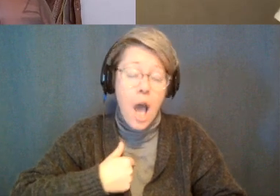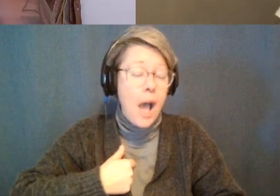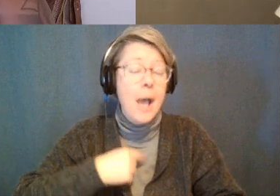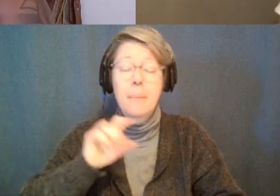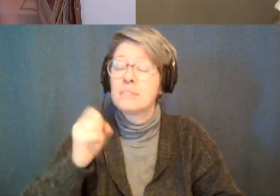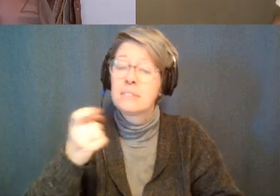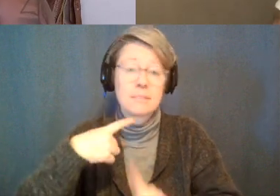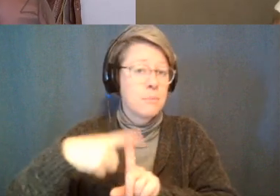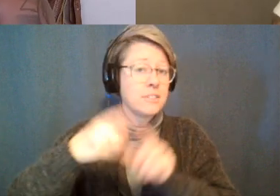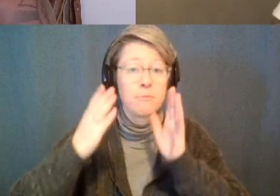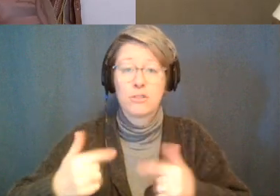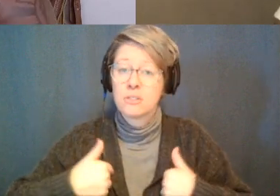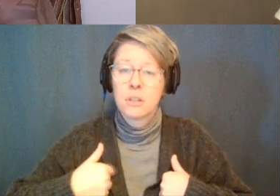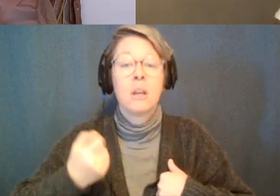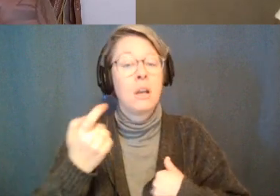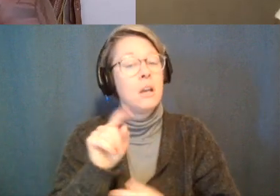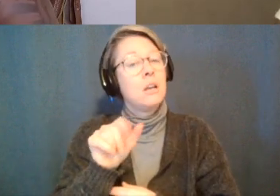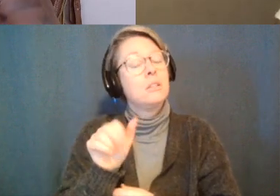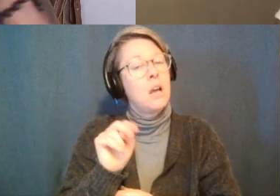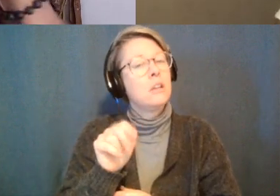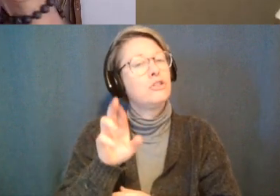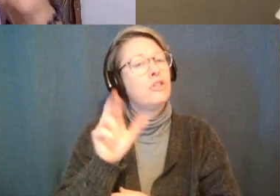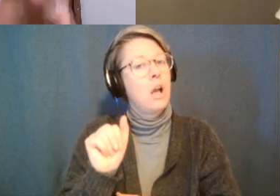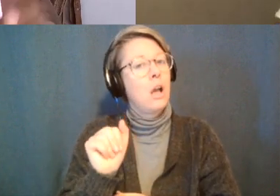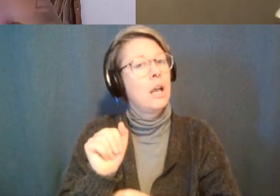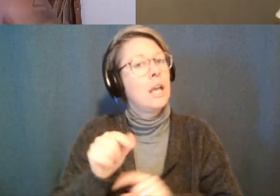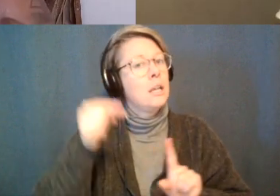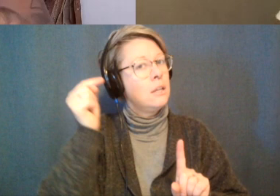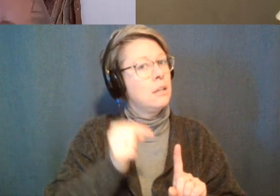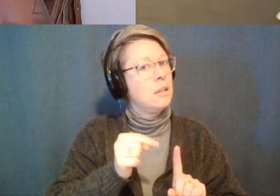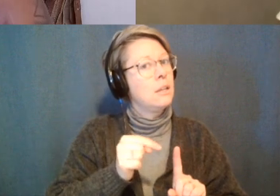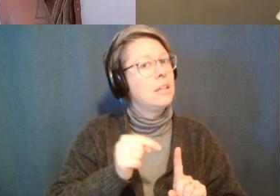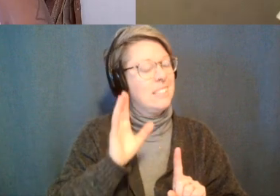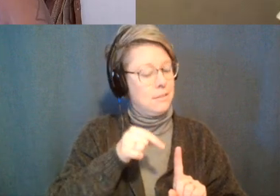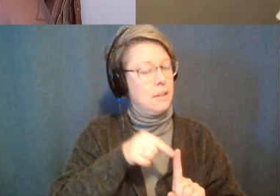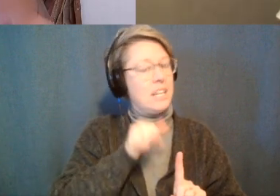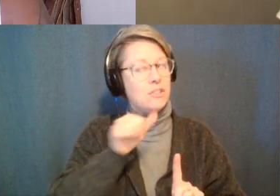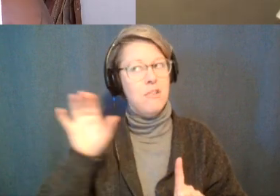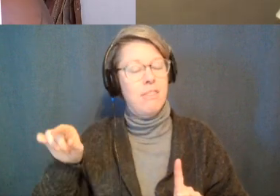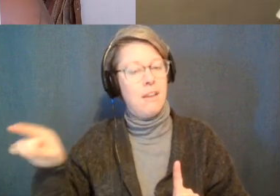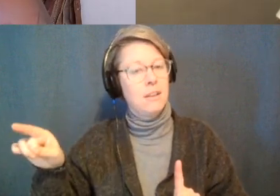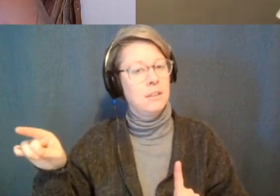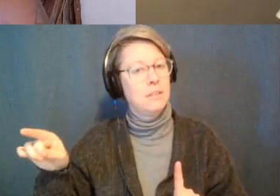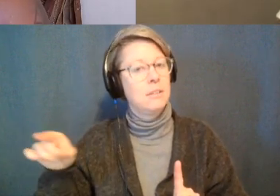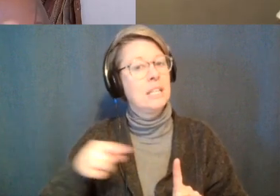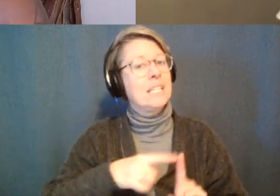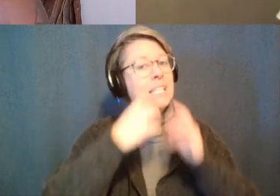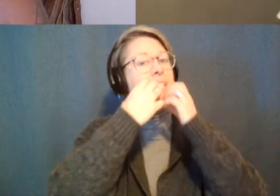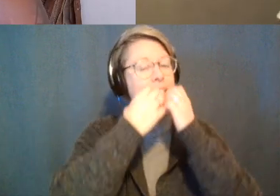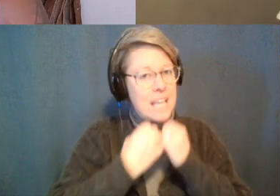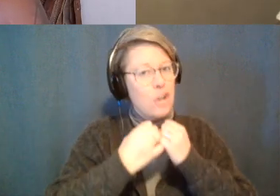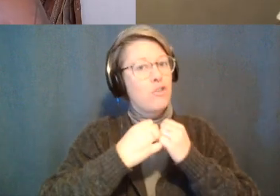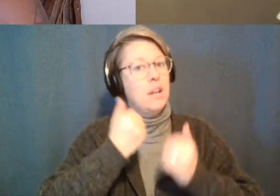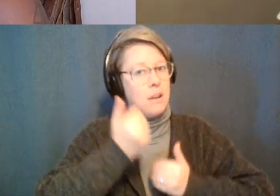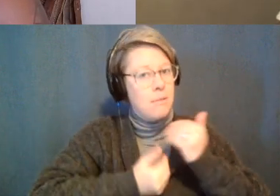it's it's it's very fine line to take those things and paint it on top of sacred practices because